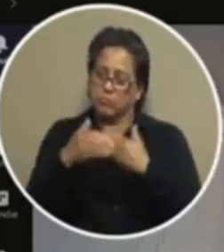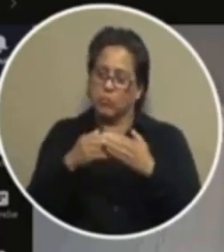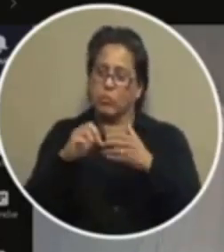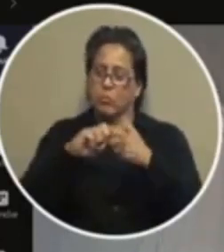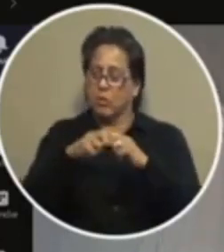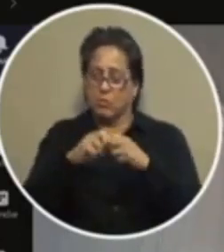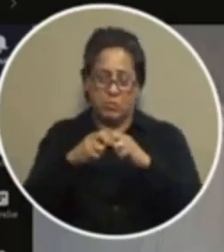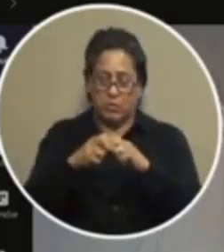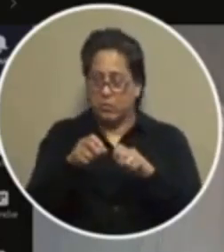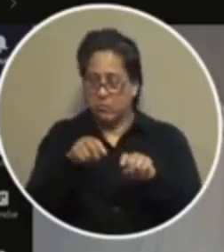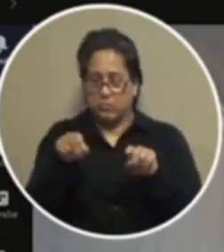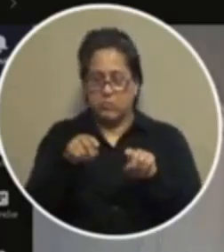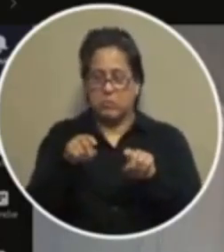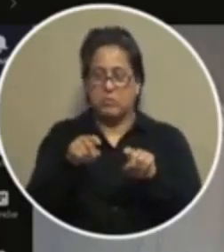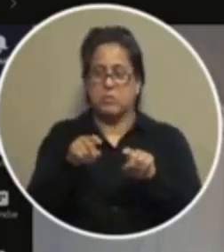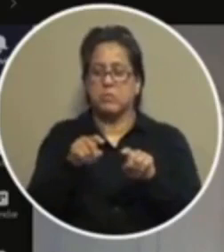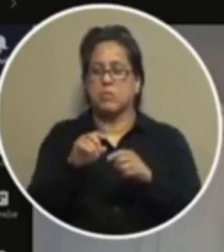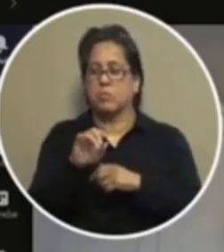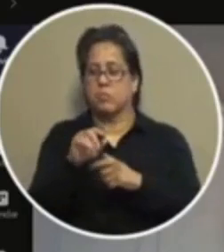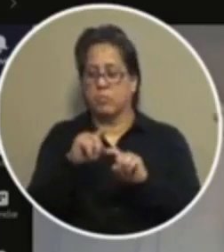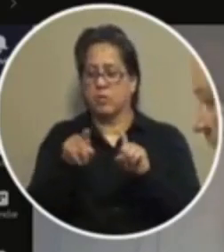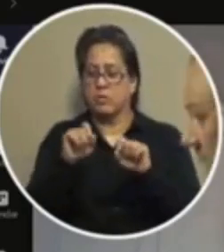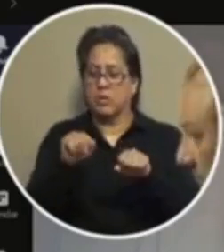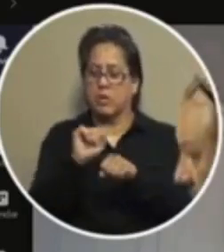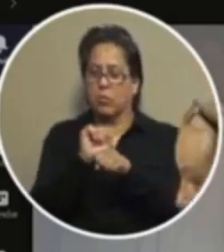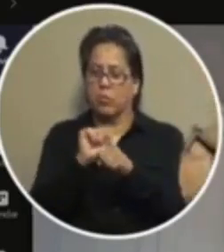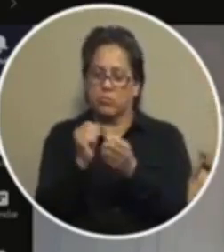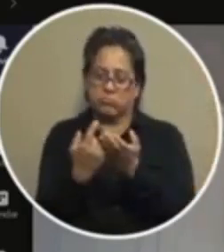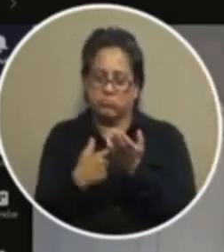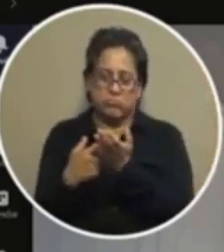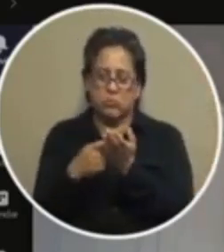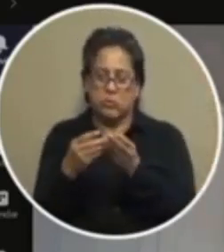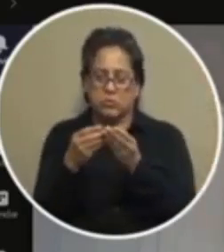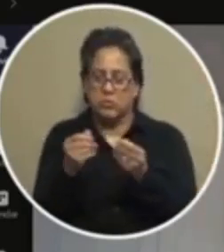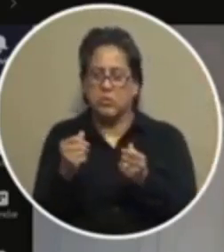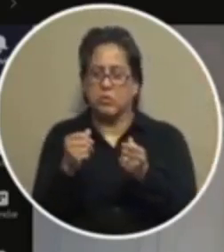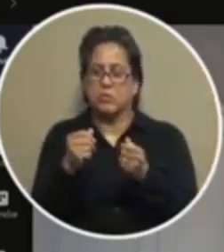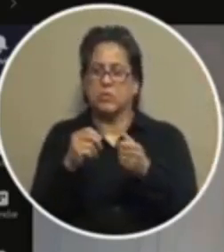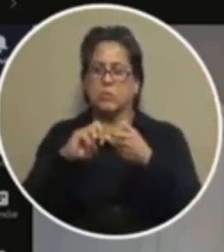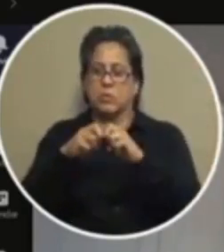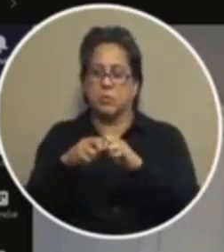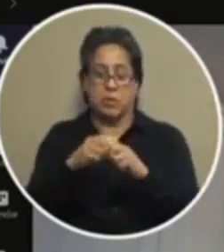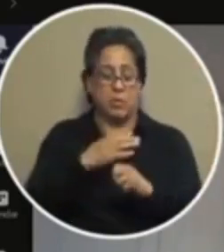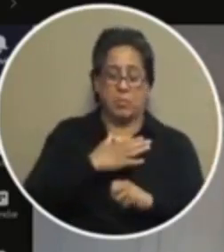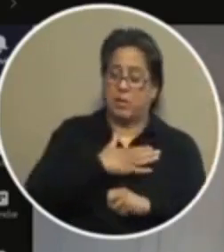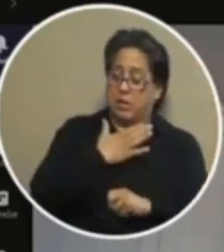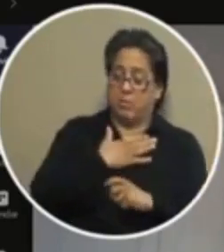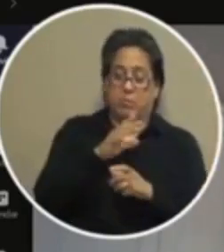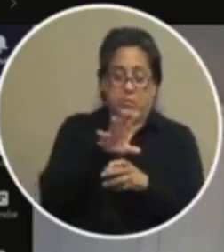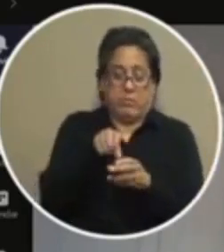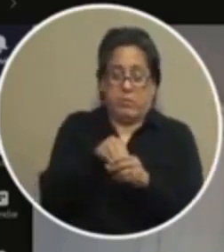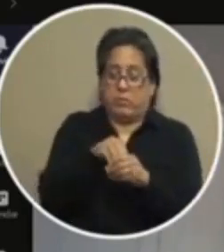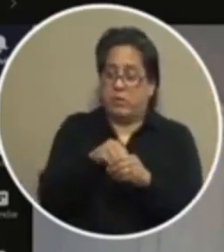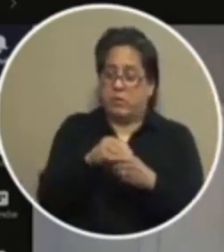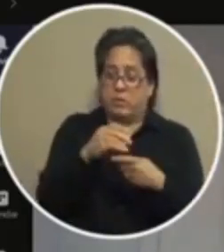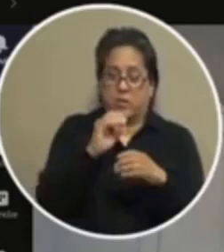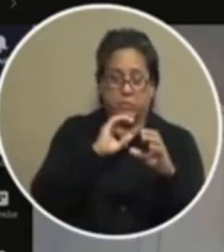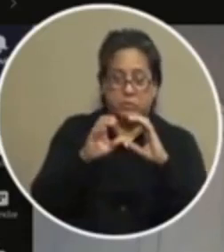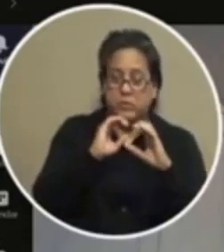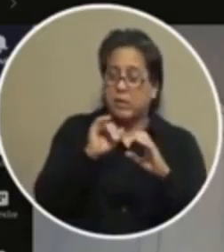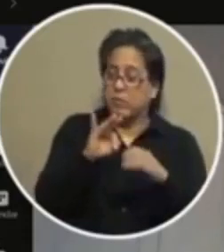if there's consensus on where we want to go um i am happy to be a part of those conversations if it's productive